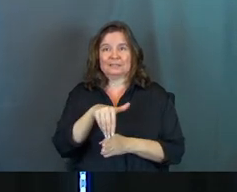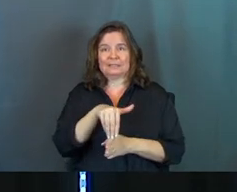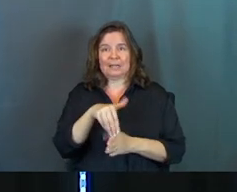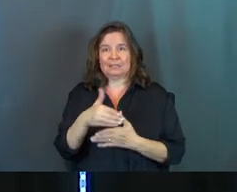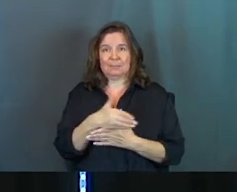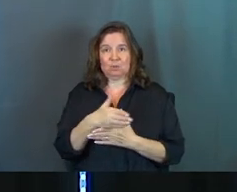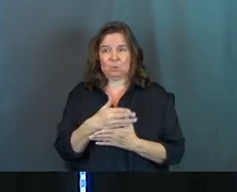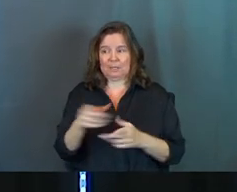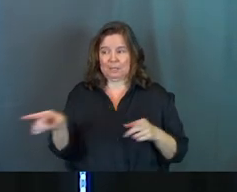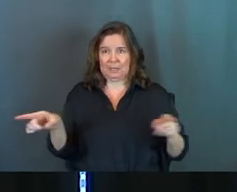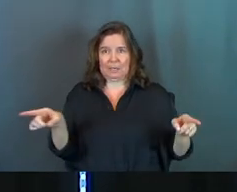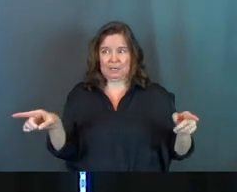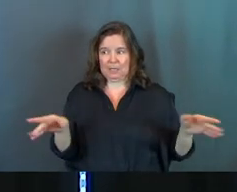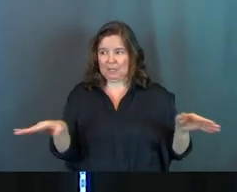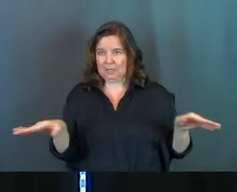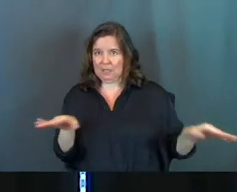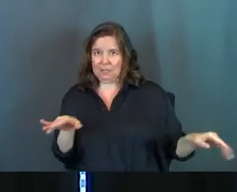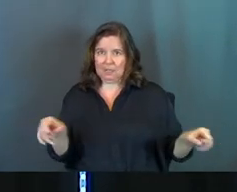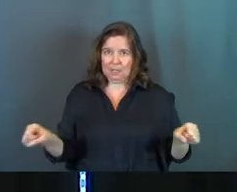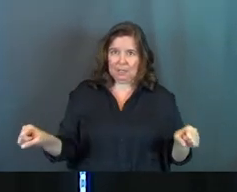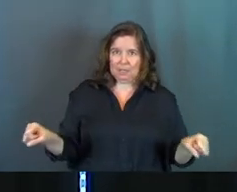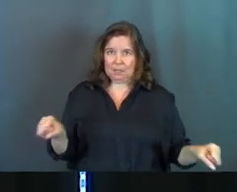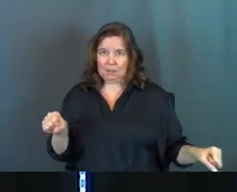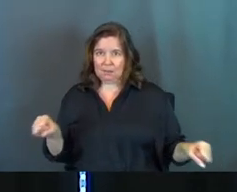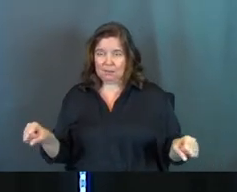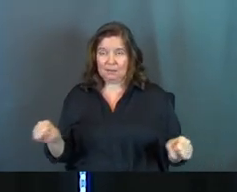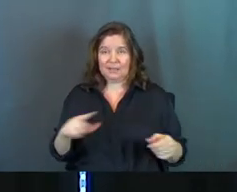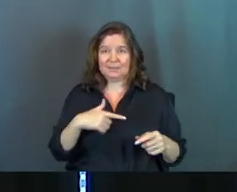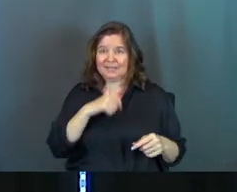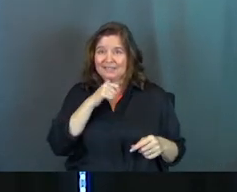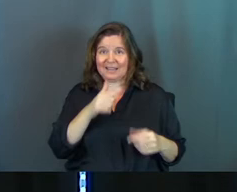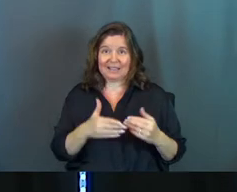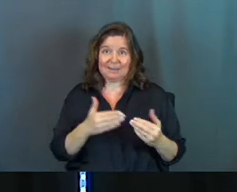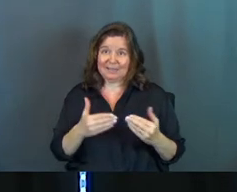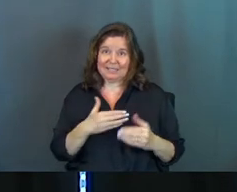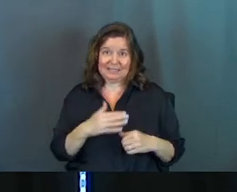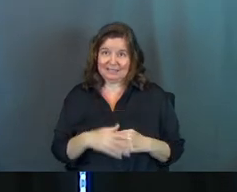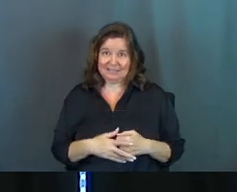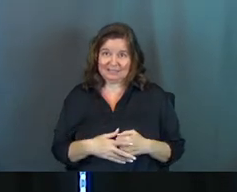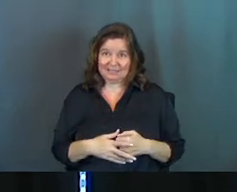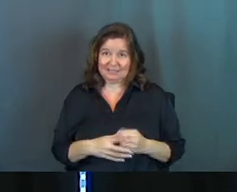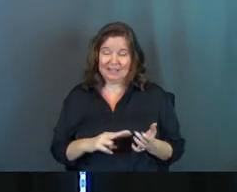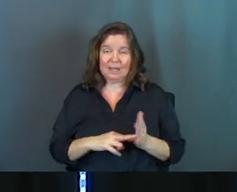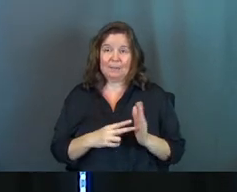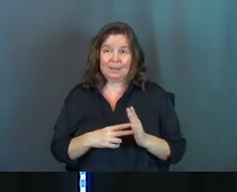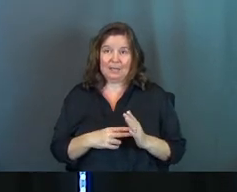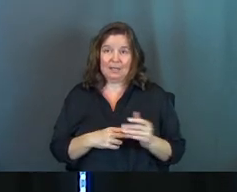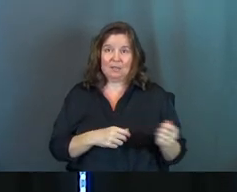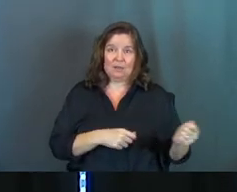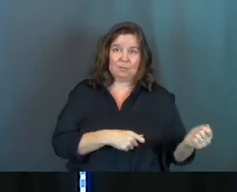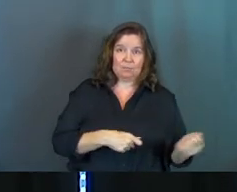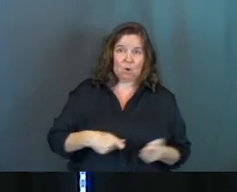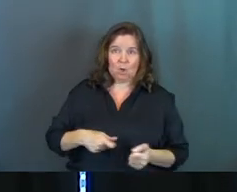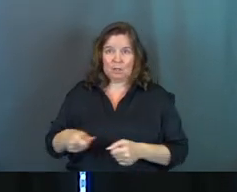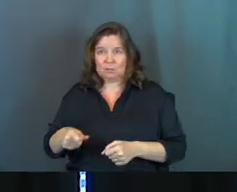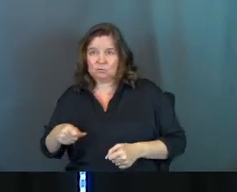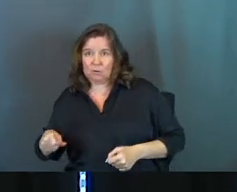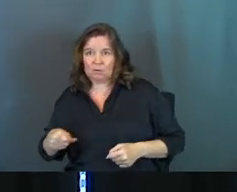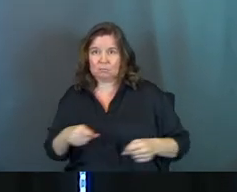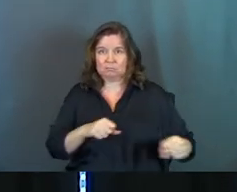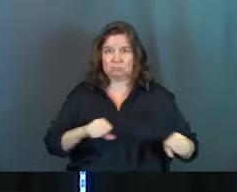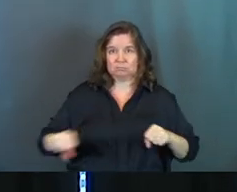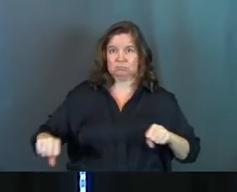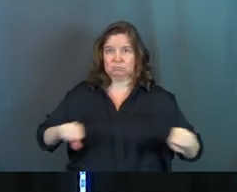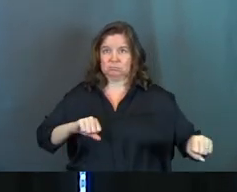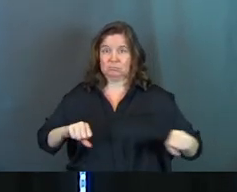the two. And you know what tension means? It means it's not going to be easy. It means there's a stretching and a pulling and some